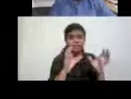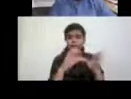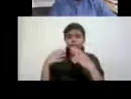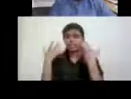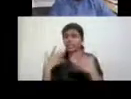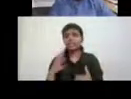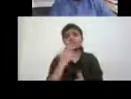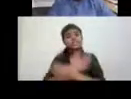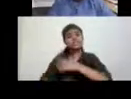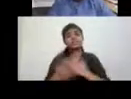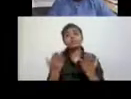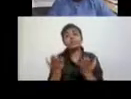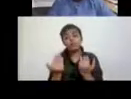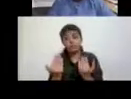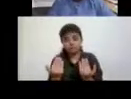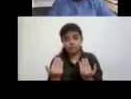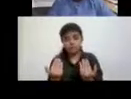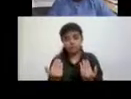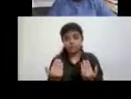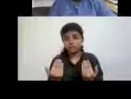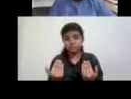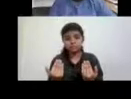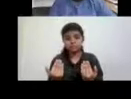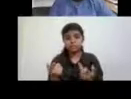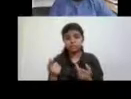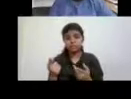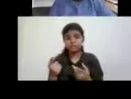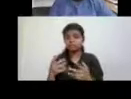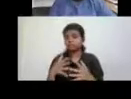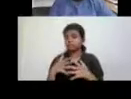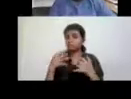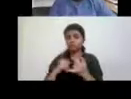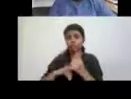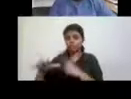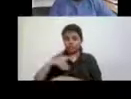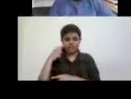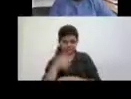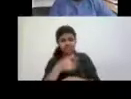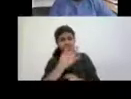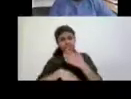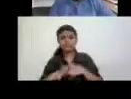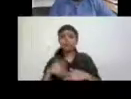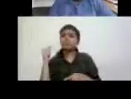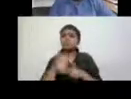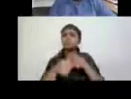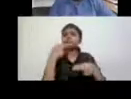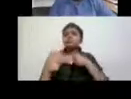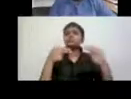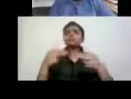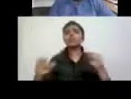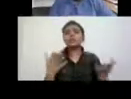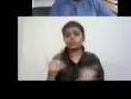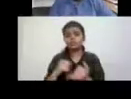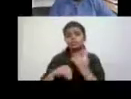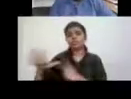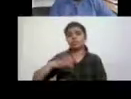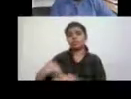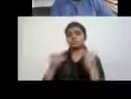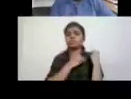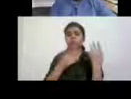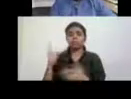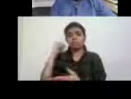disabled by, uh, the society at large. Um, and, and, and, and there's a certain validity to that. Uh,